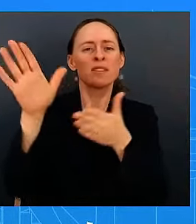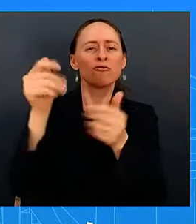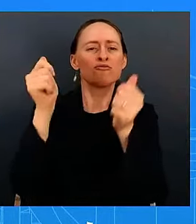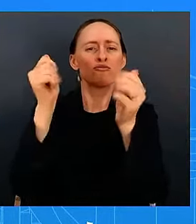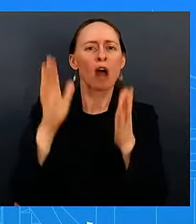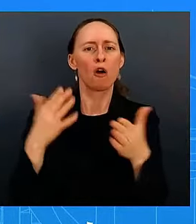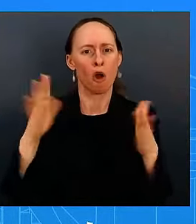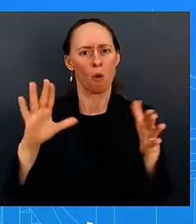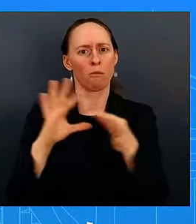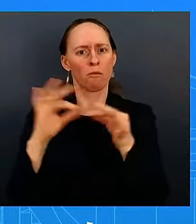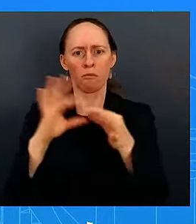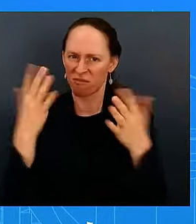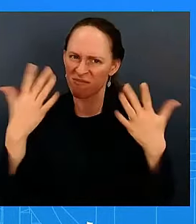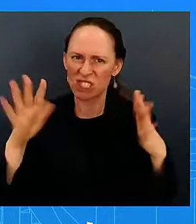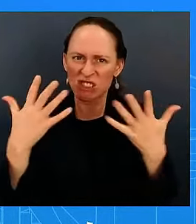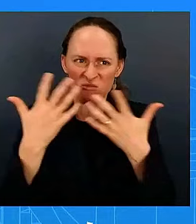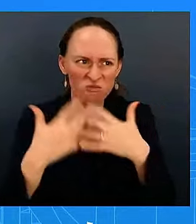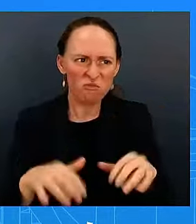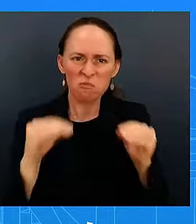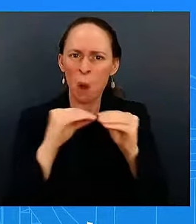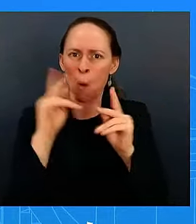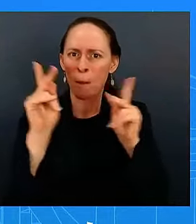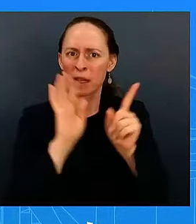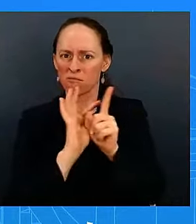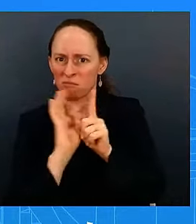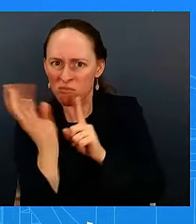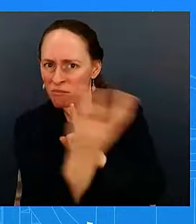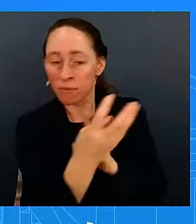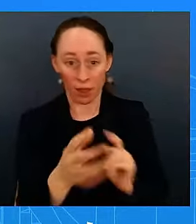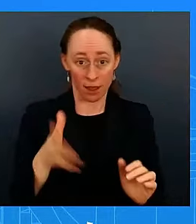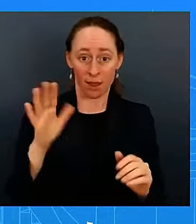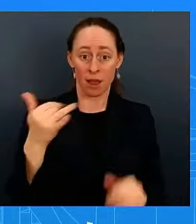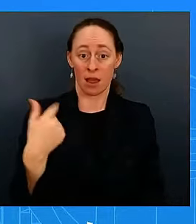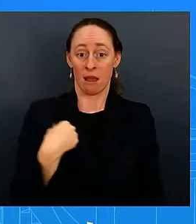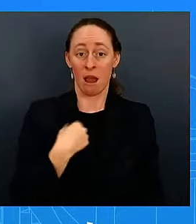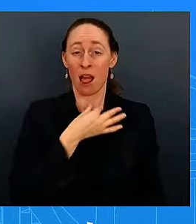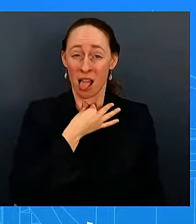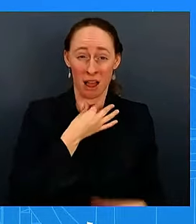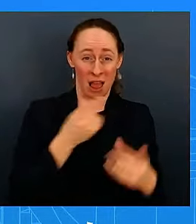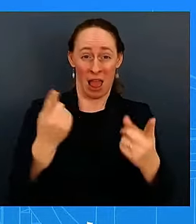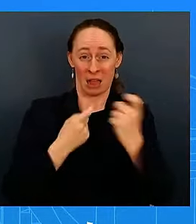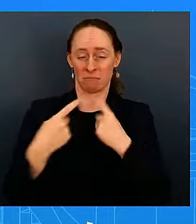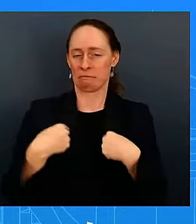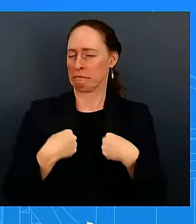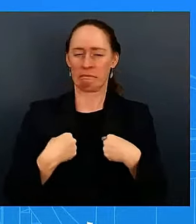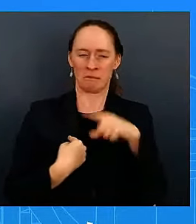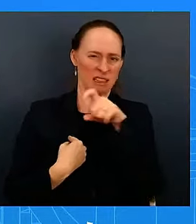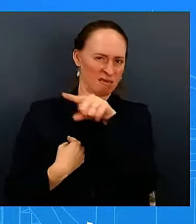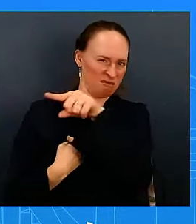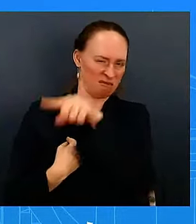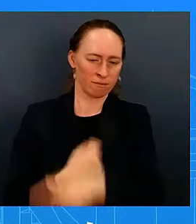too but that's something that the secret service speaks to all right okay everybody thank you